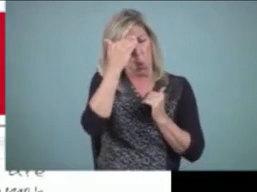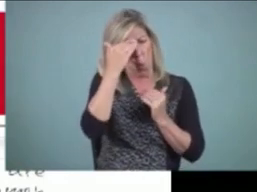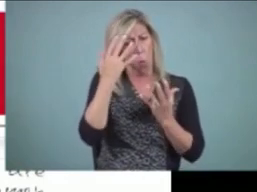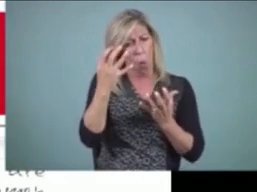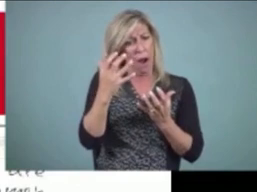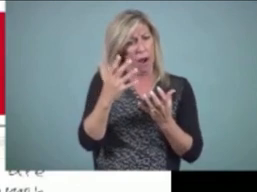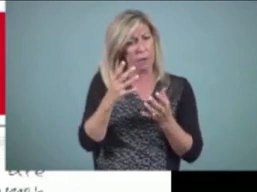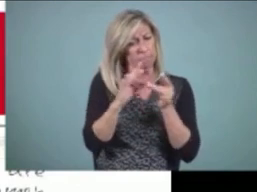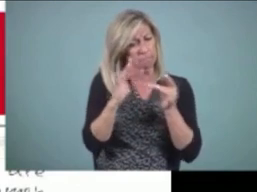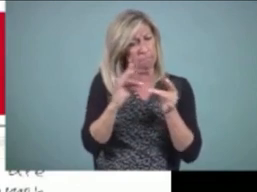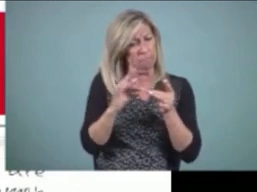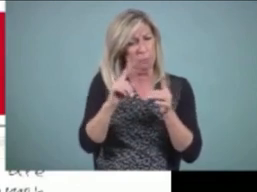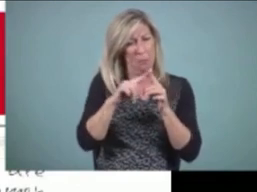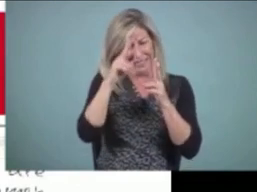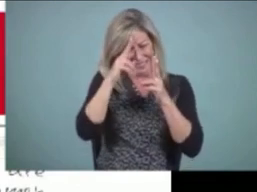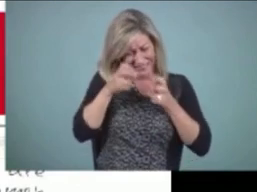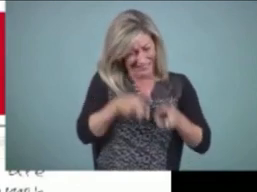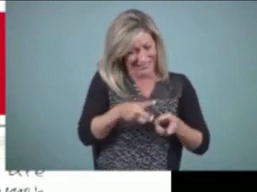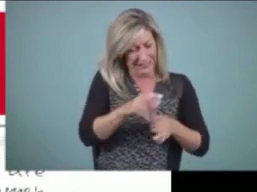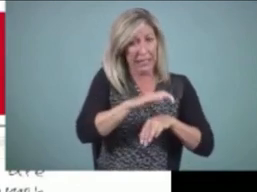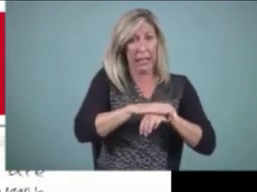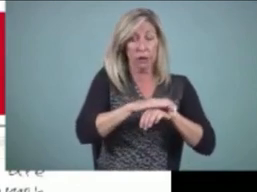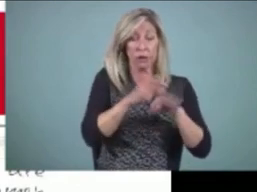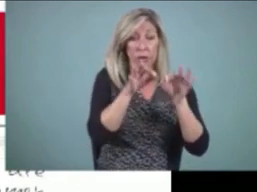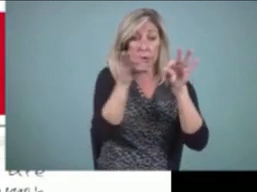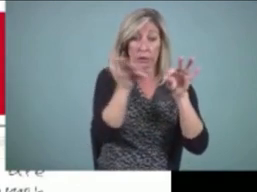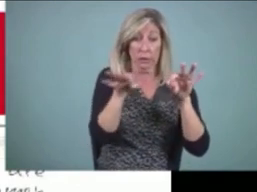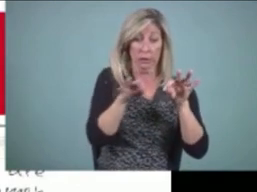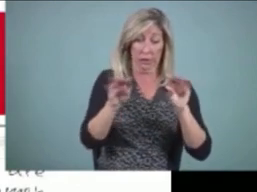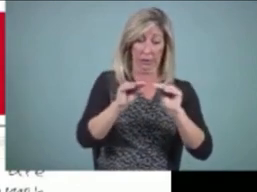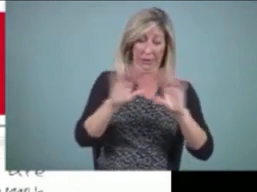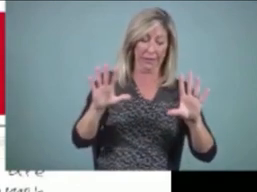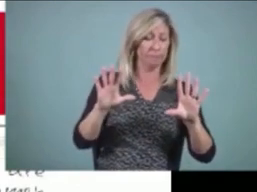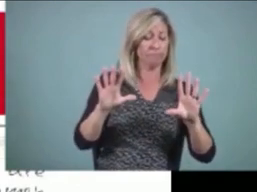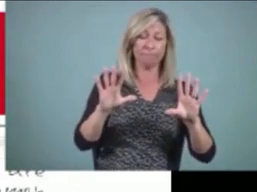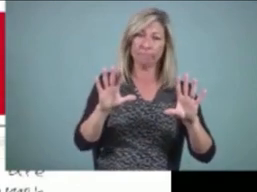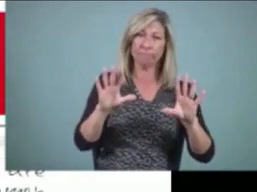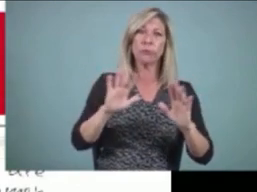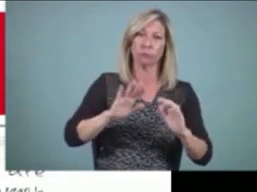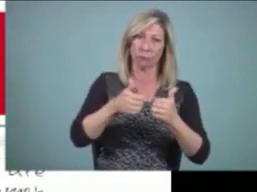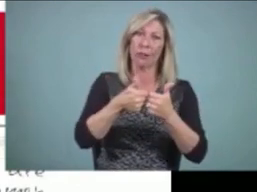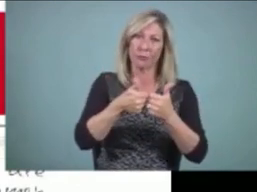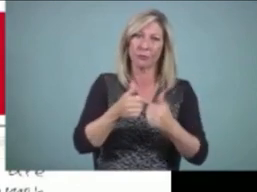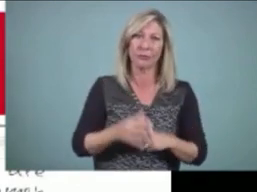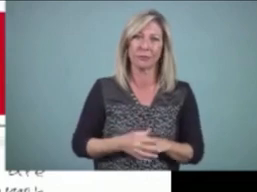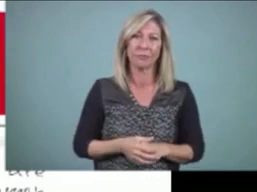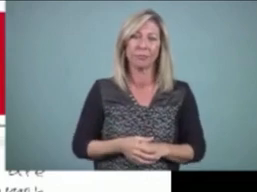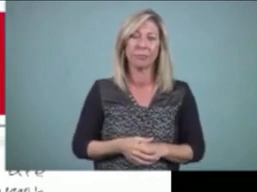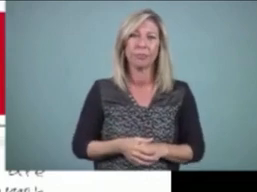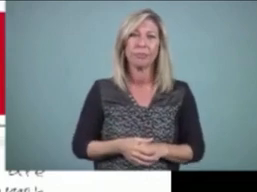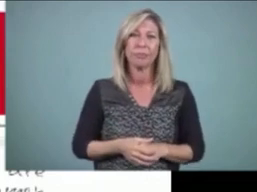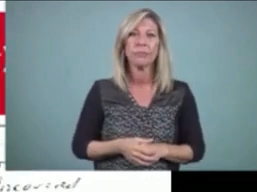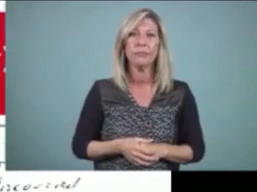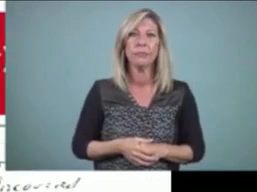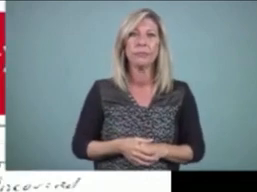English so that they can say it in a way that you fully understand what is meant. Next slide.